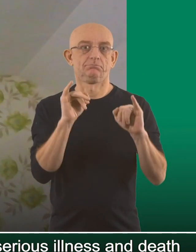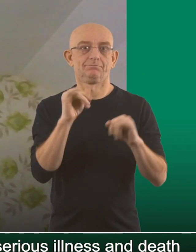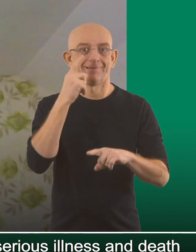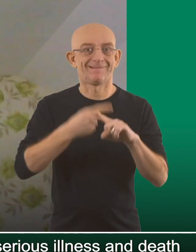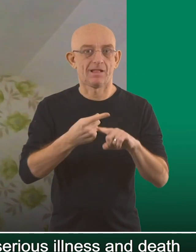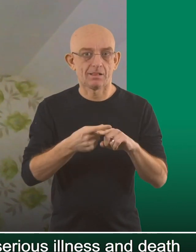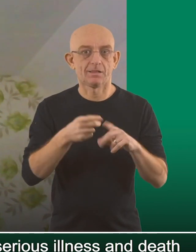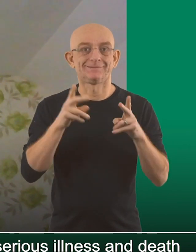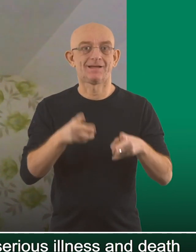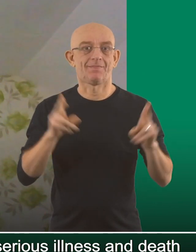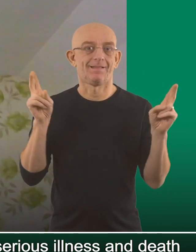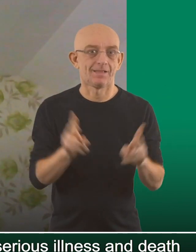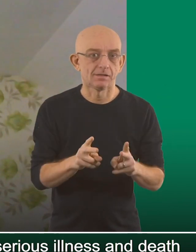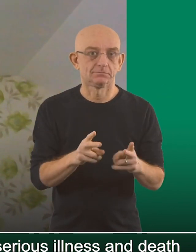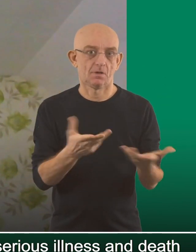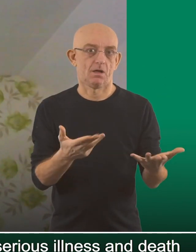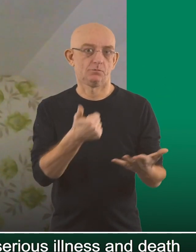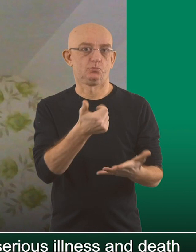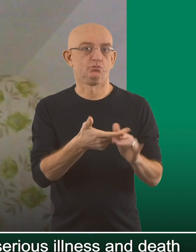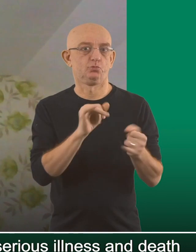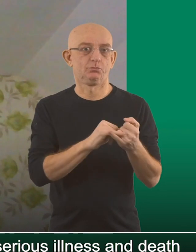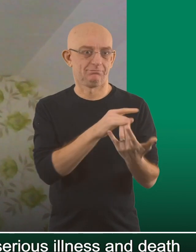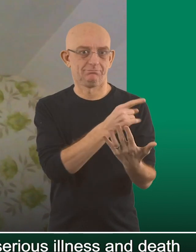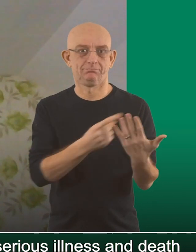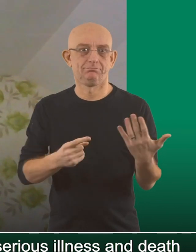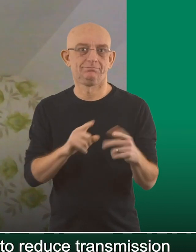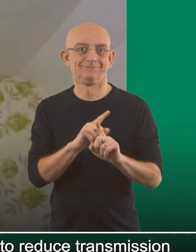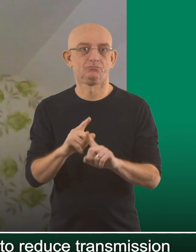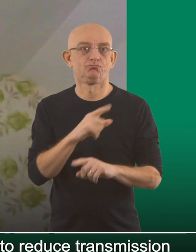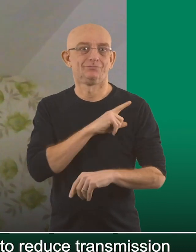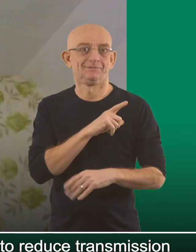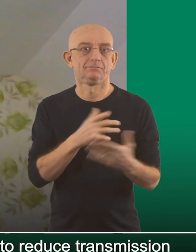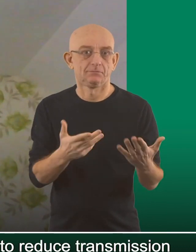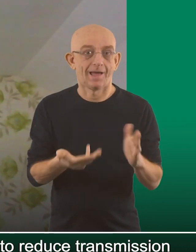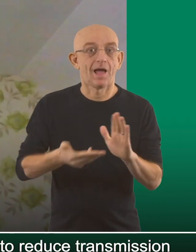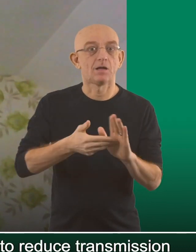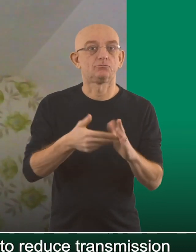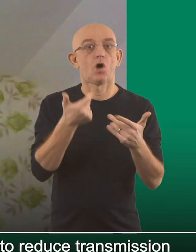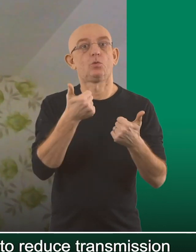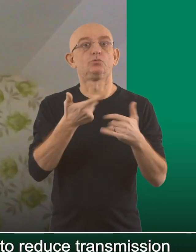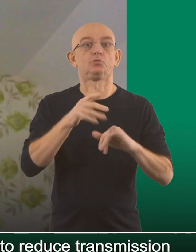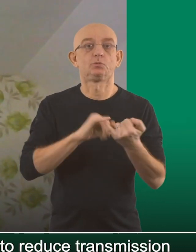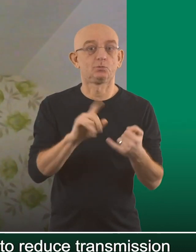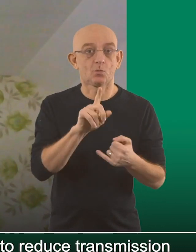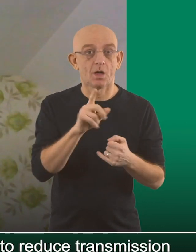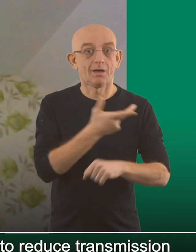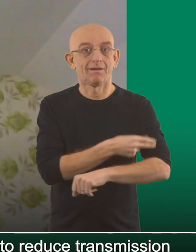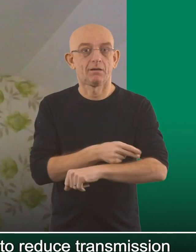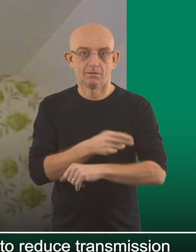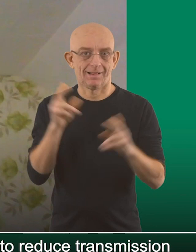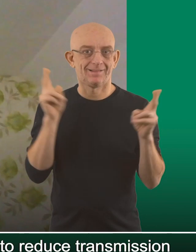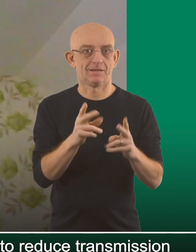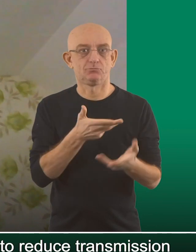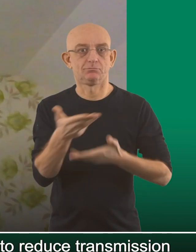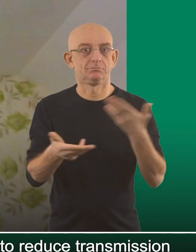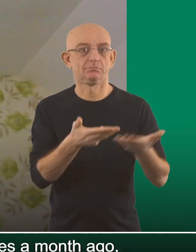risk of serious illness and death. And obviously, that's good news for all sorts of reasons. Further good news is that the vaccination